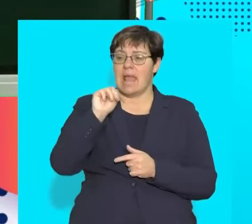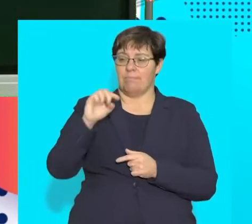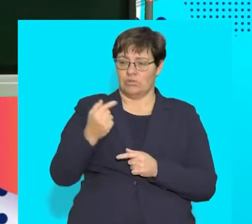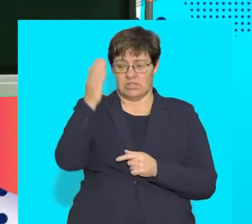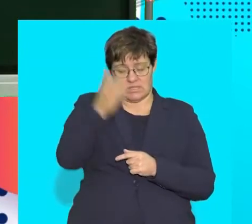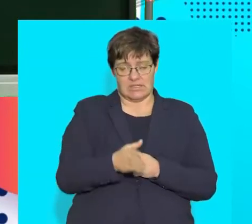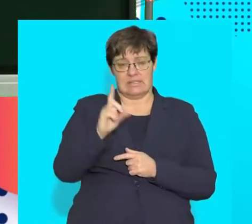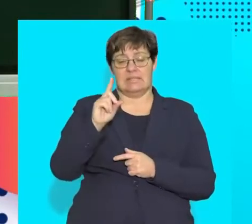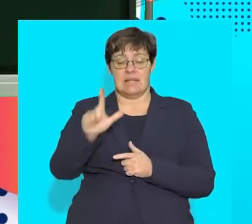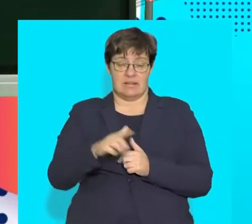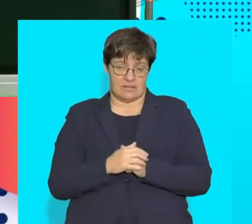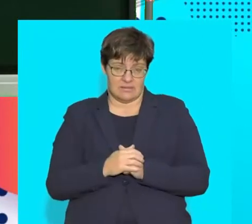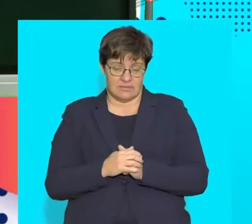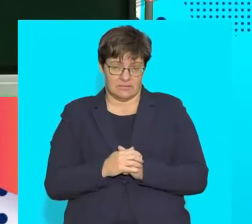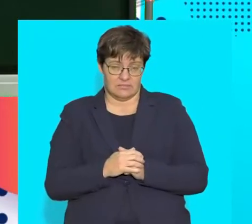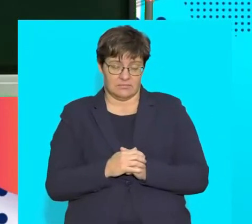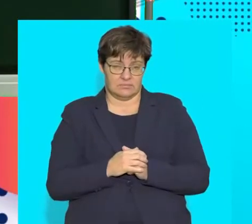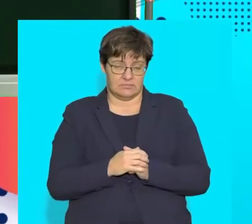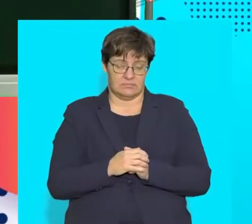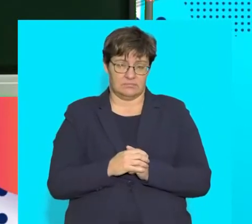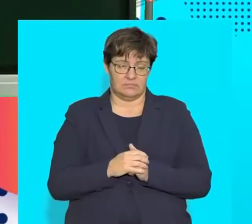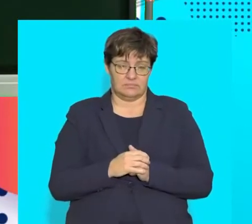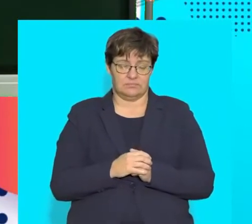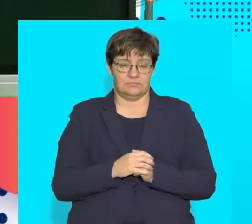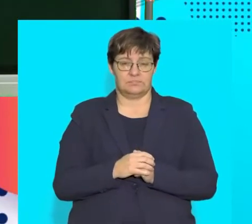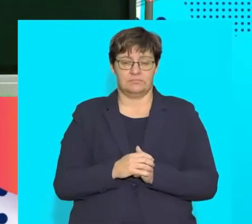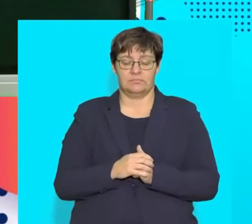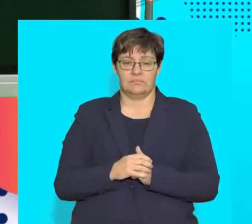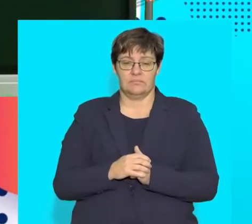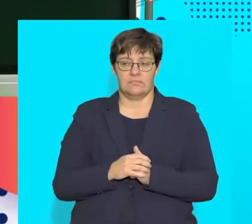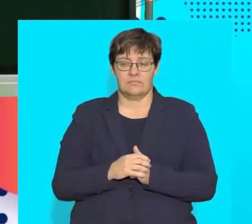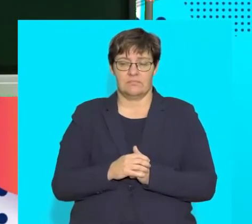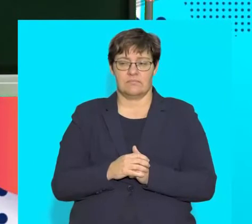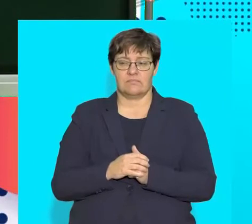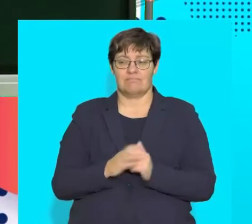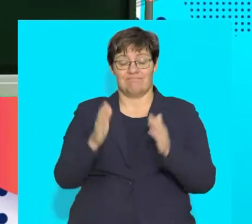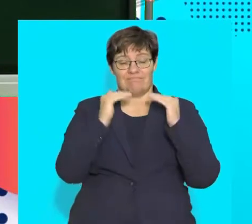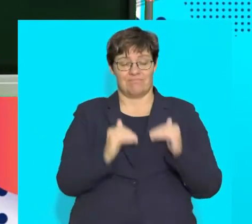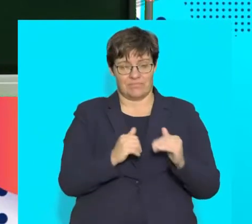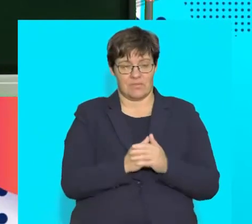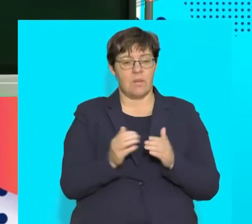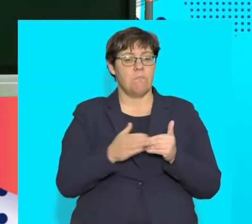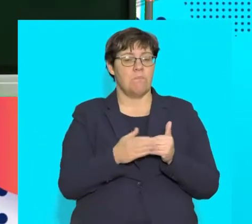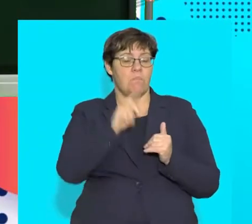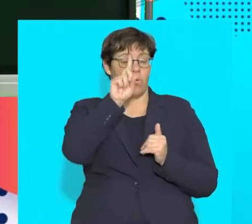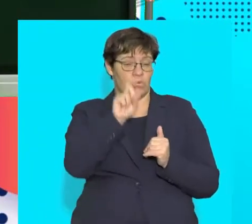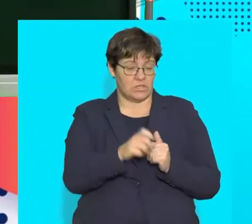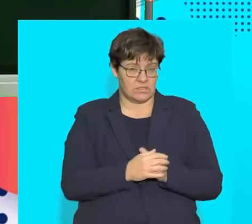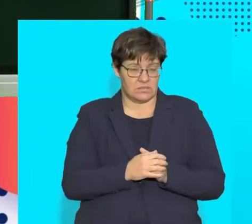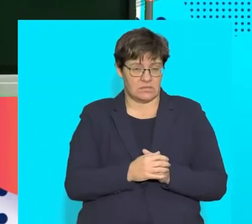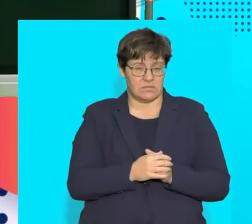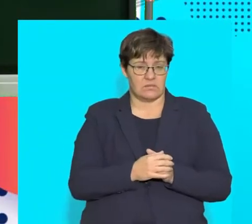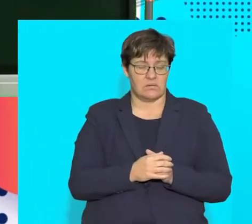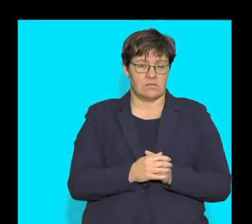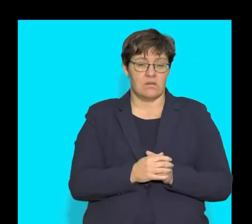So in this case, it's a simple extrapolation of data from the graph. Let's move on to a few more questions on this.